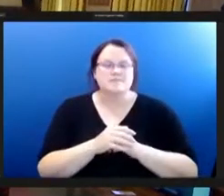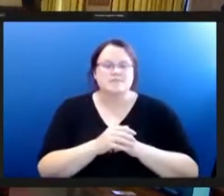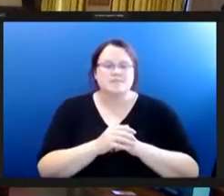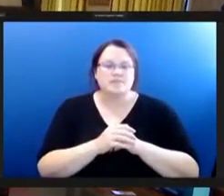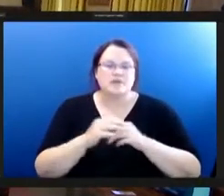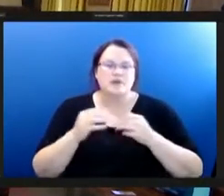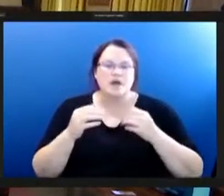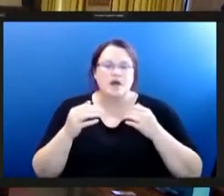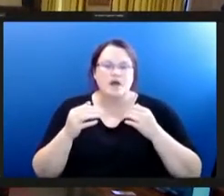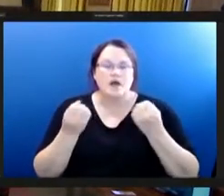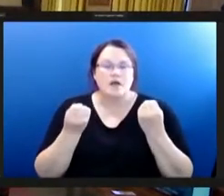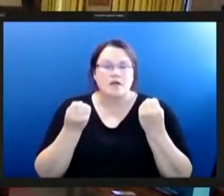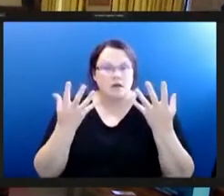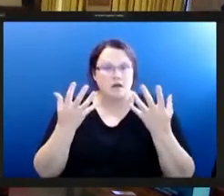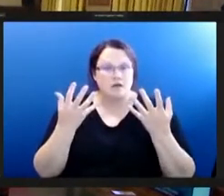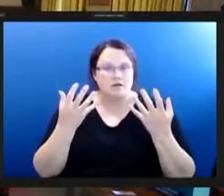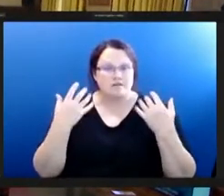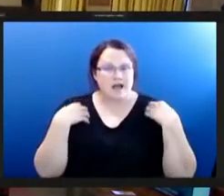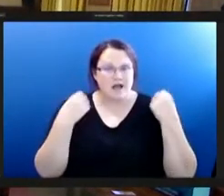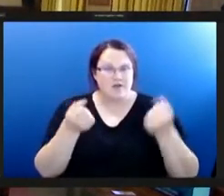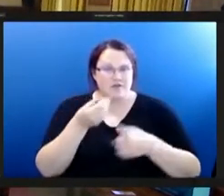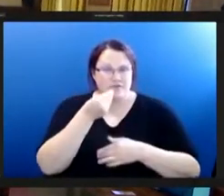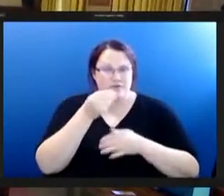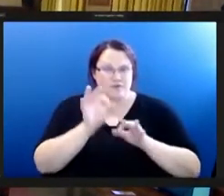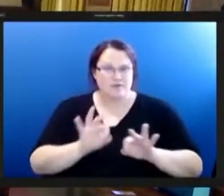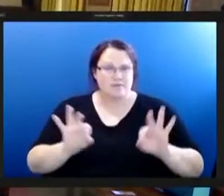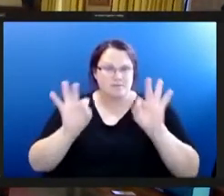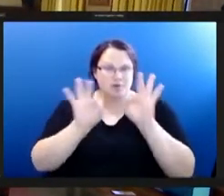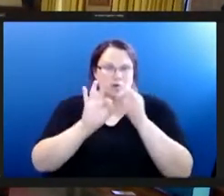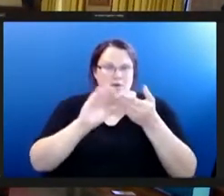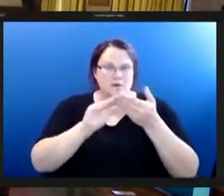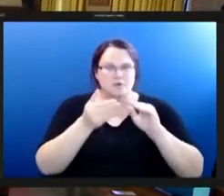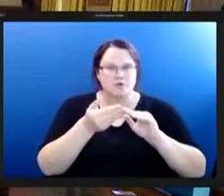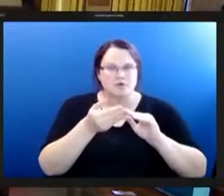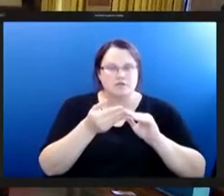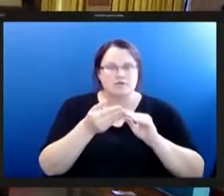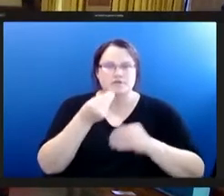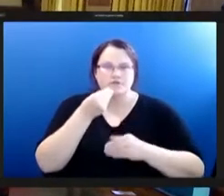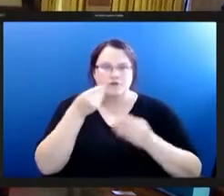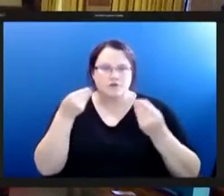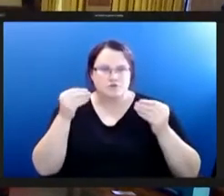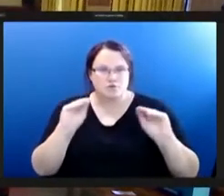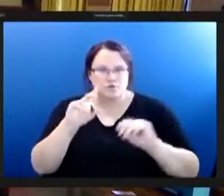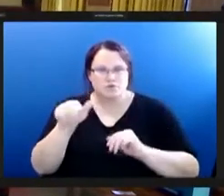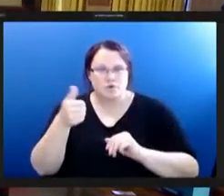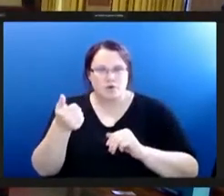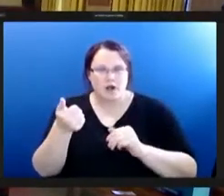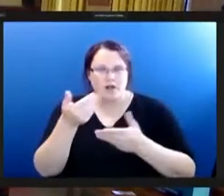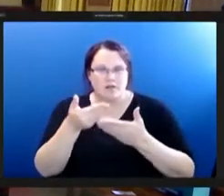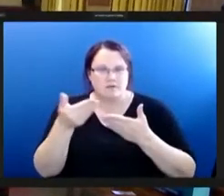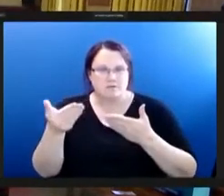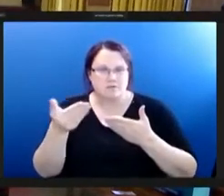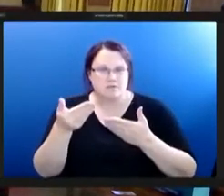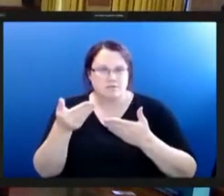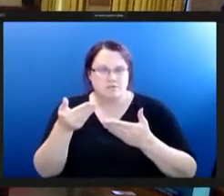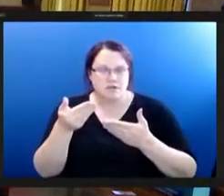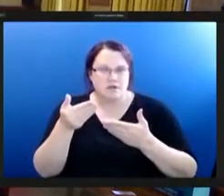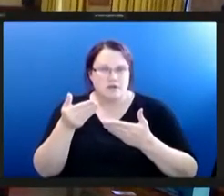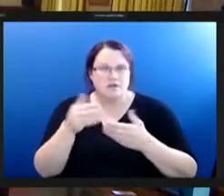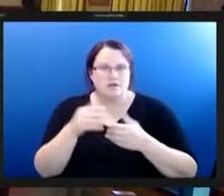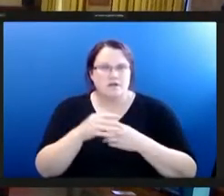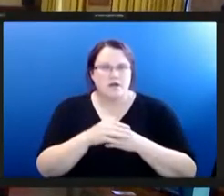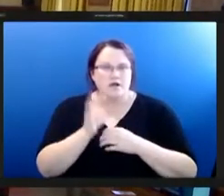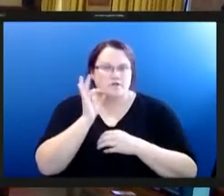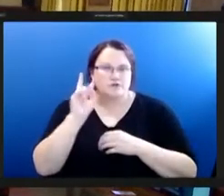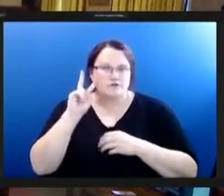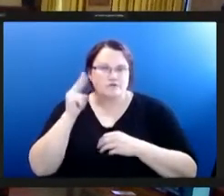of healthy fresh food this is especially important in communities that lack grocery stores or other sources of food because of systematic repression